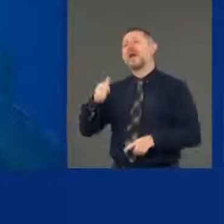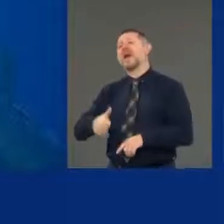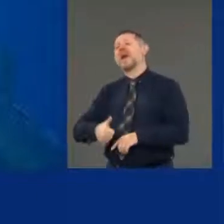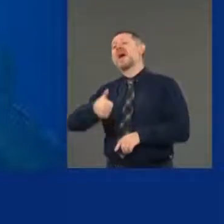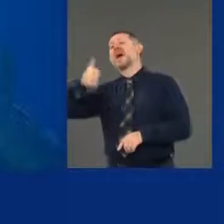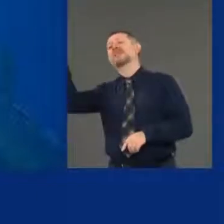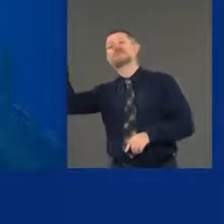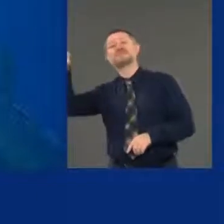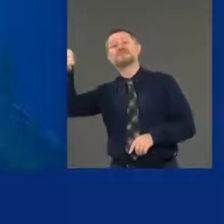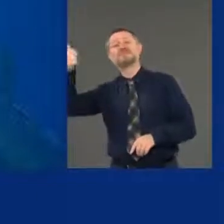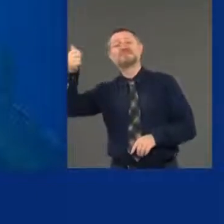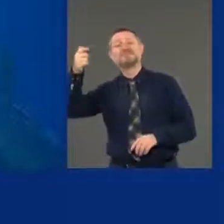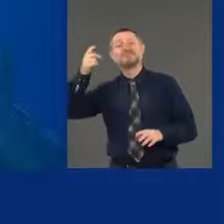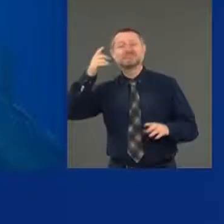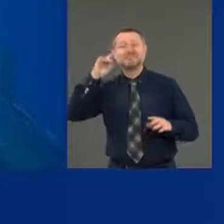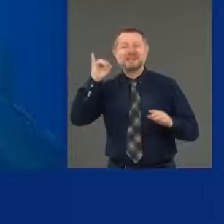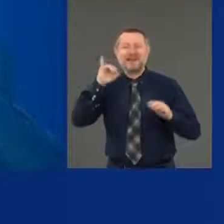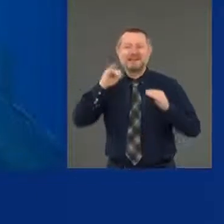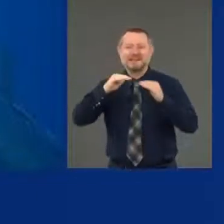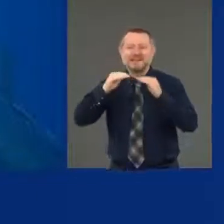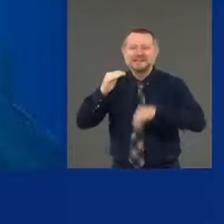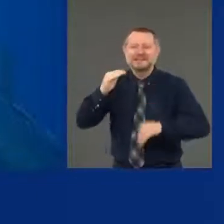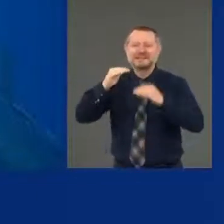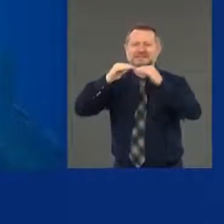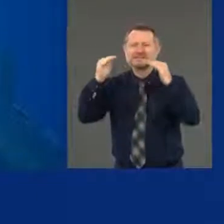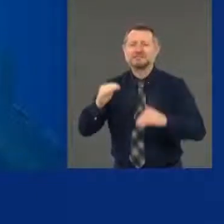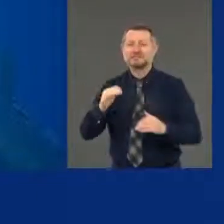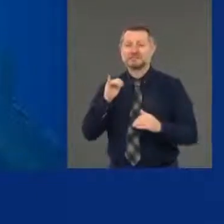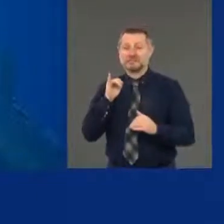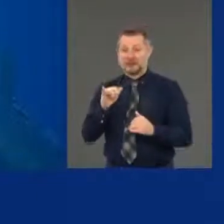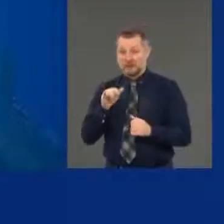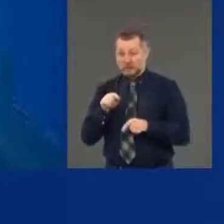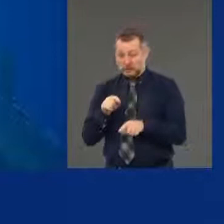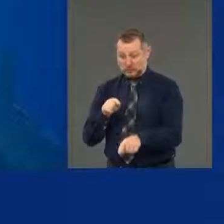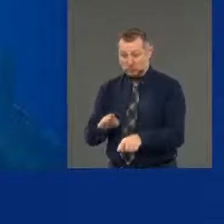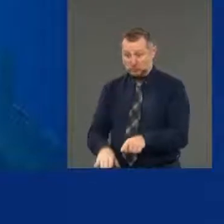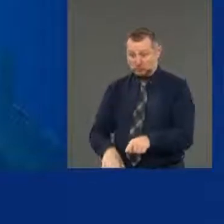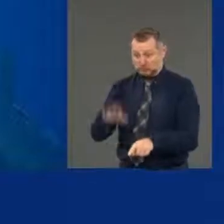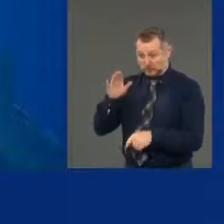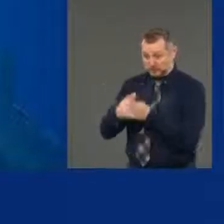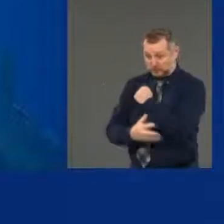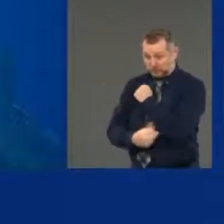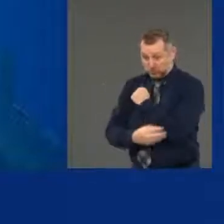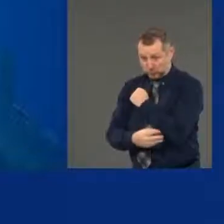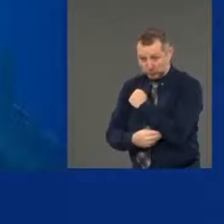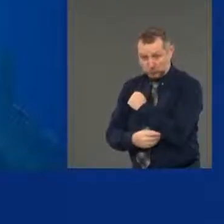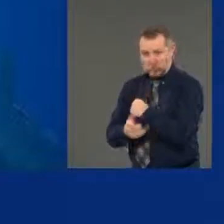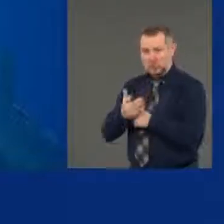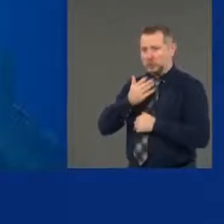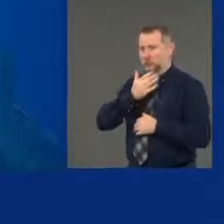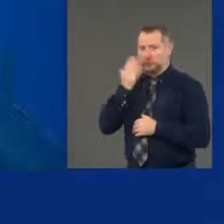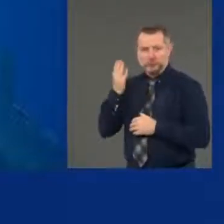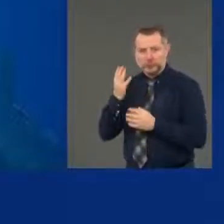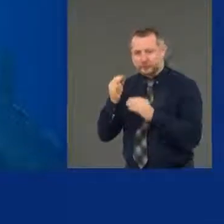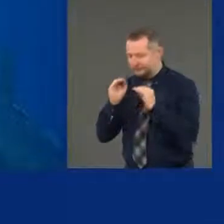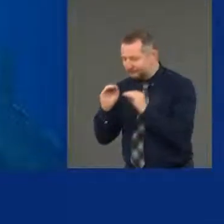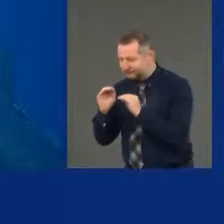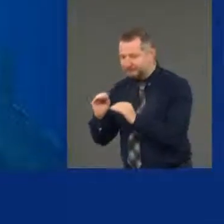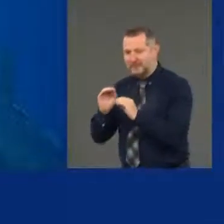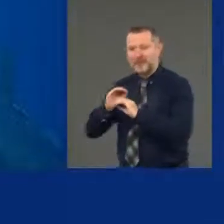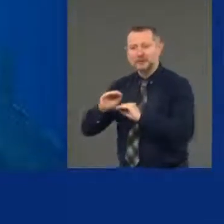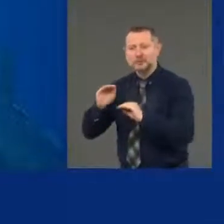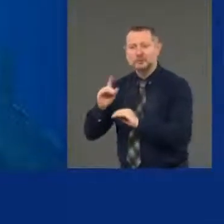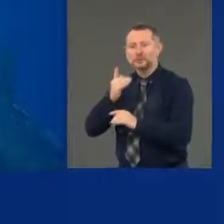inequality. If a person grows up in poverty, if a person doesn't have education, if a person doesn't have access to